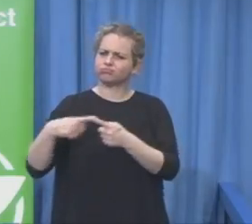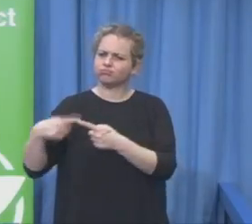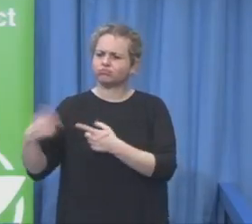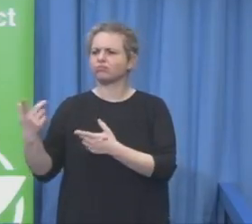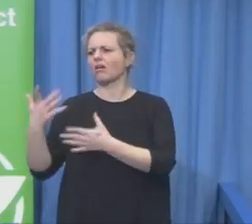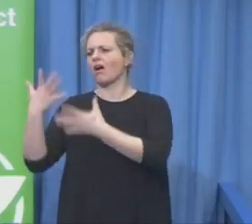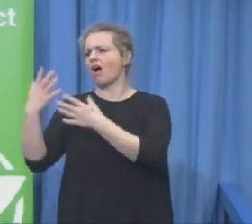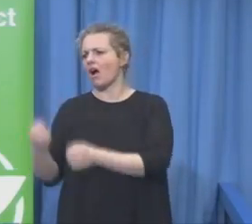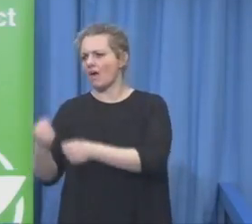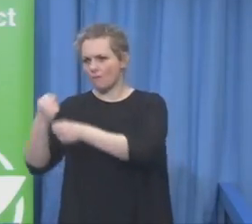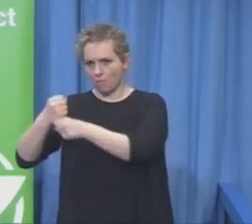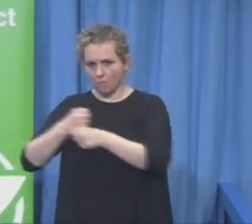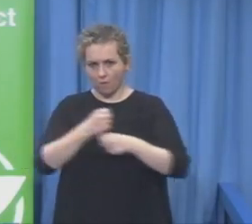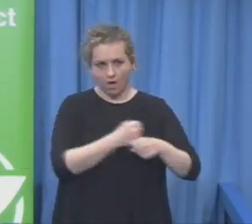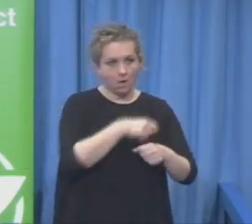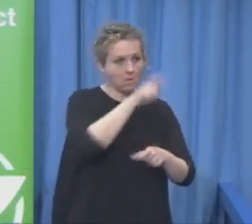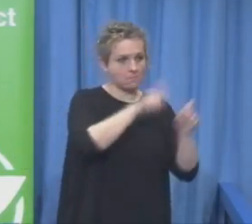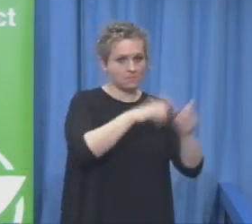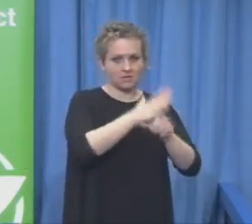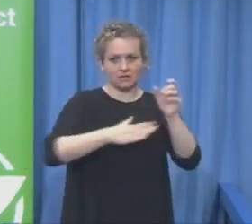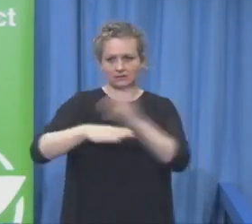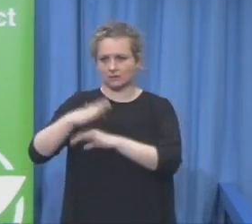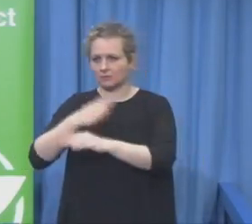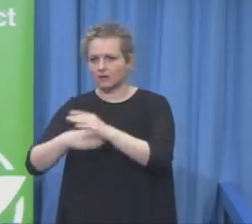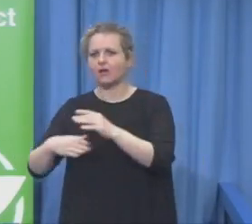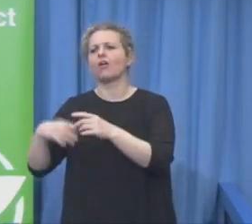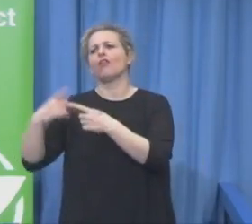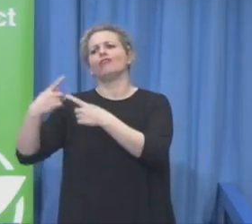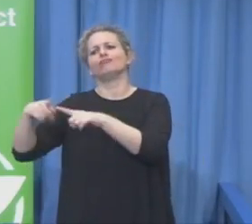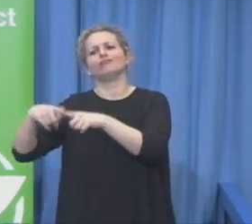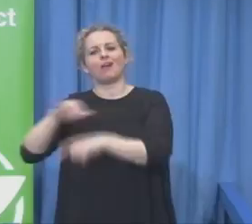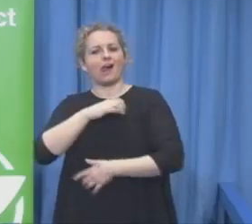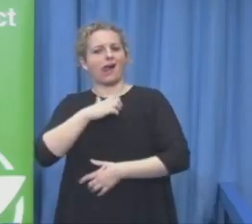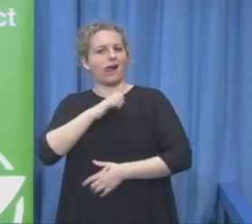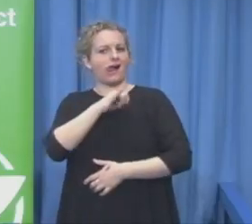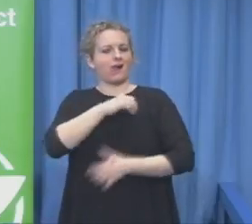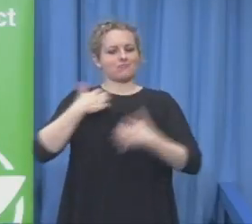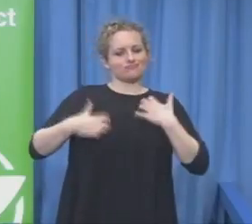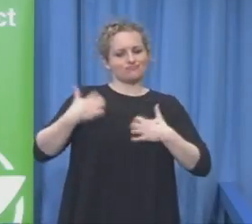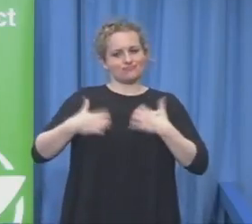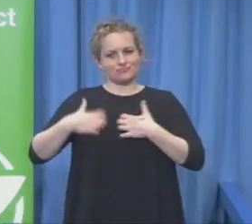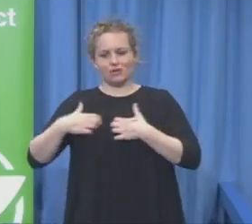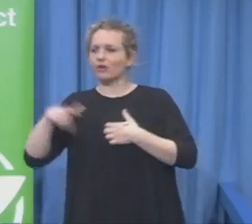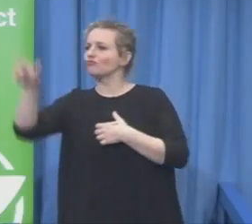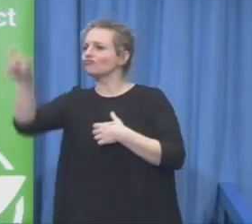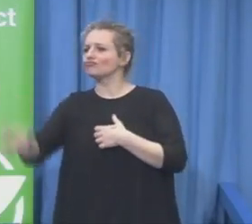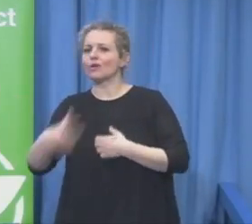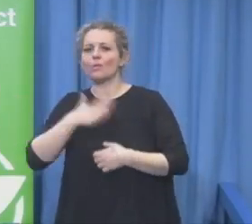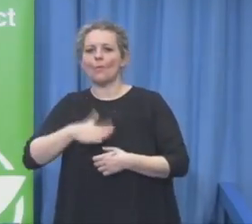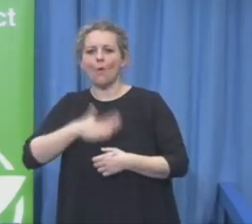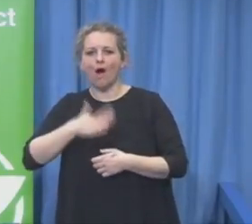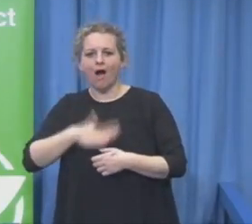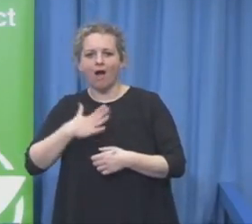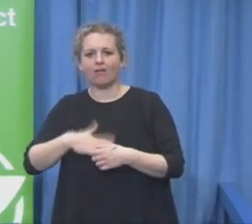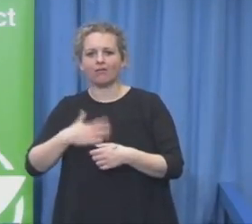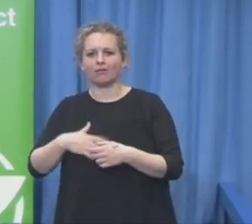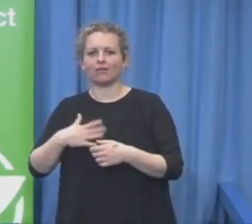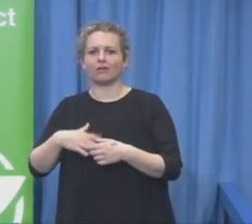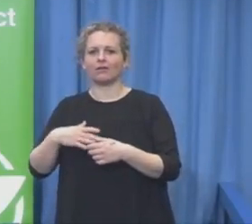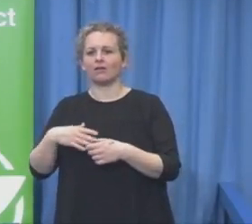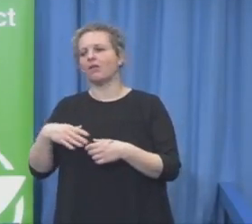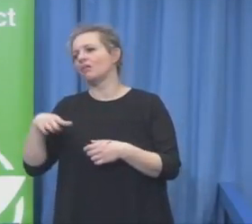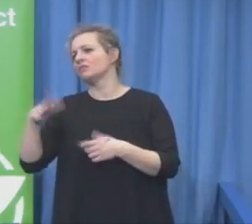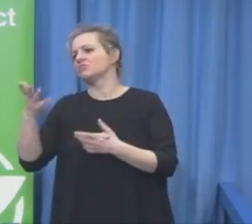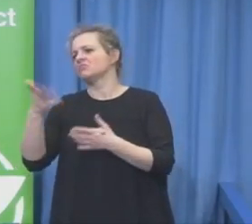people with learning difficulties who could manage these jobs, but I think it's really hard to understand